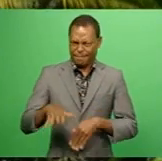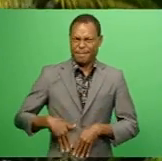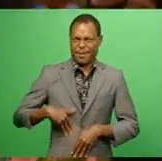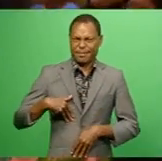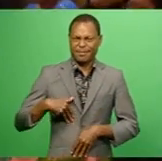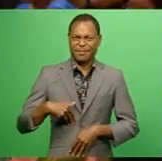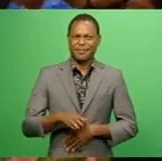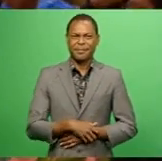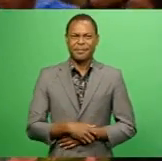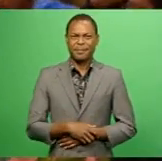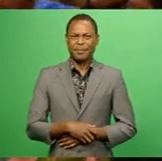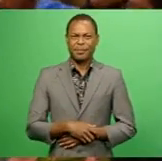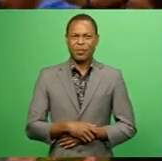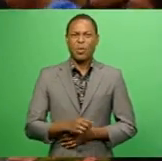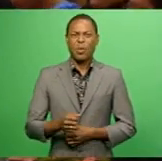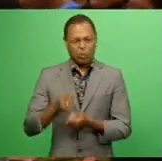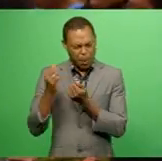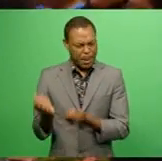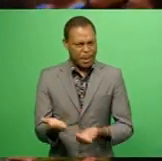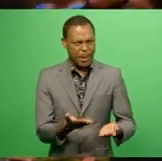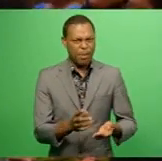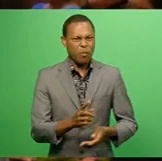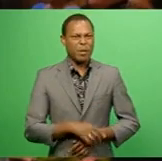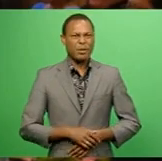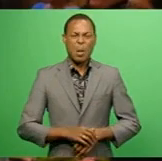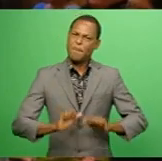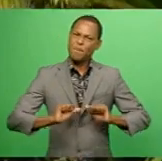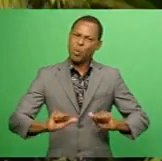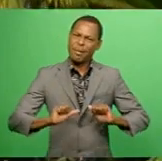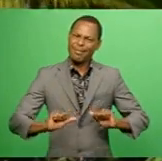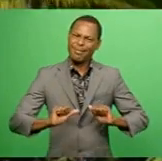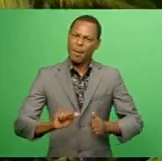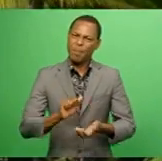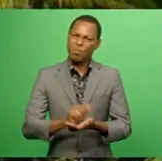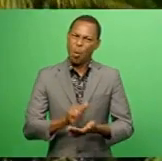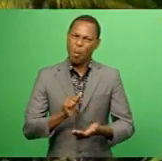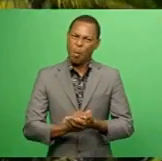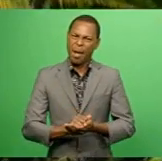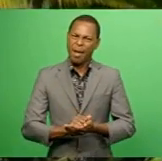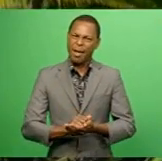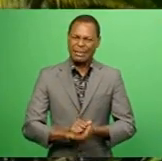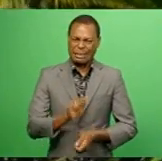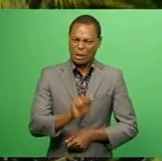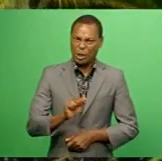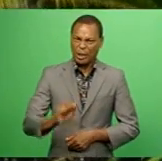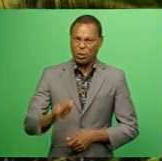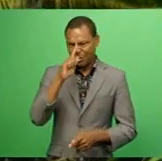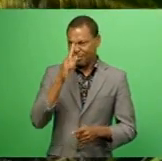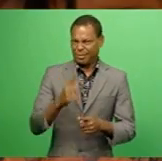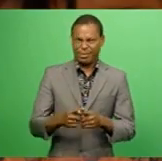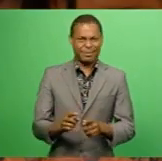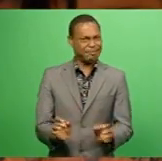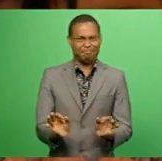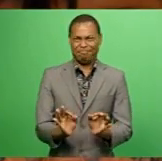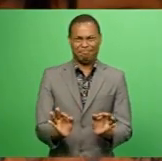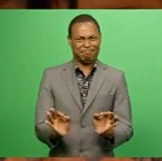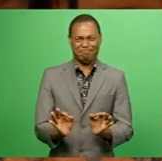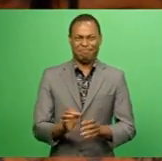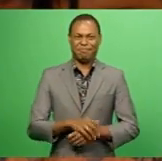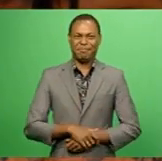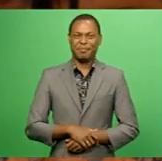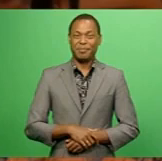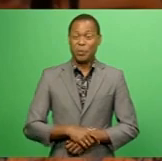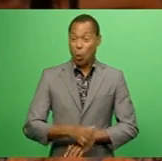will provide some sort of alert protection against the serious illness that's associated with COVID-19. With the government